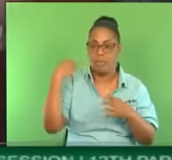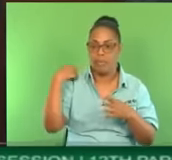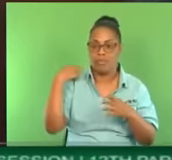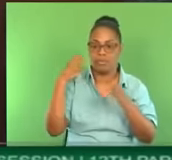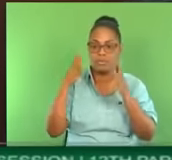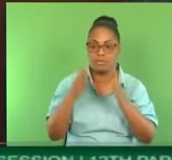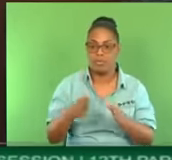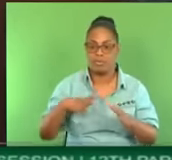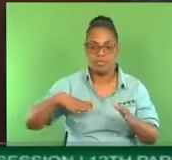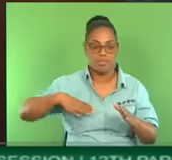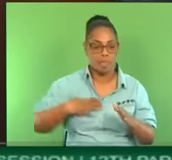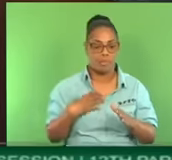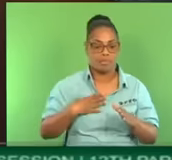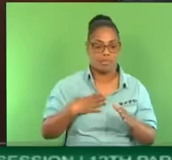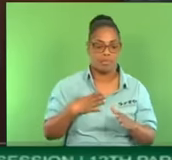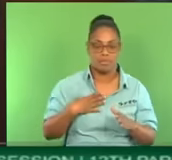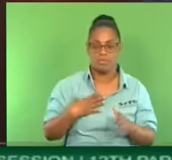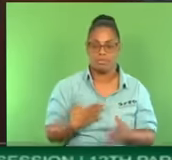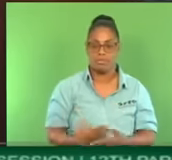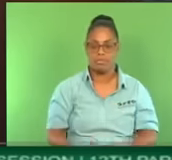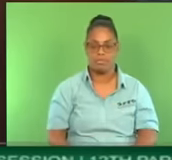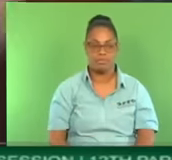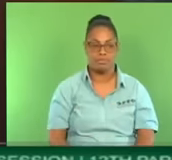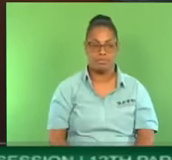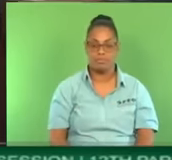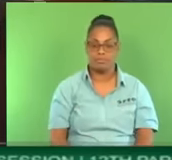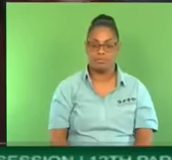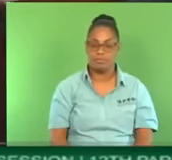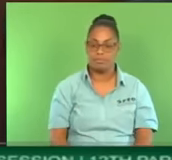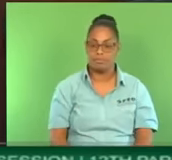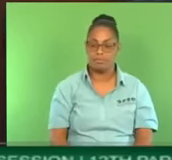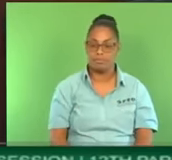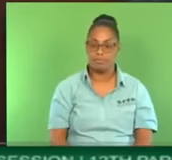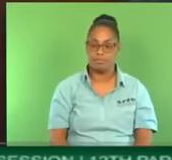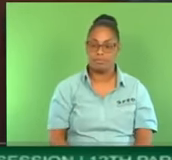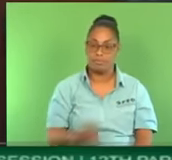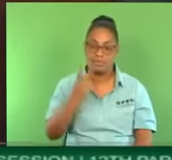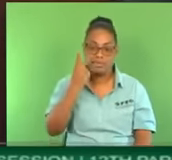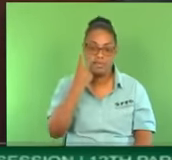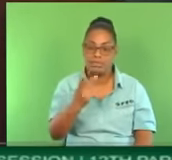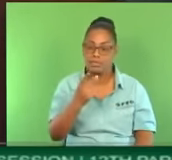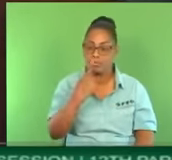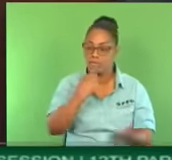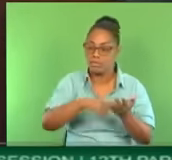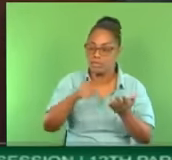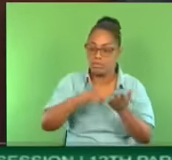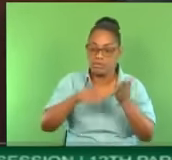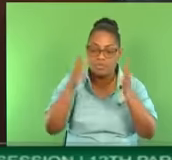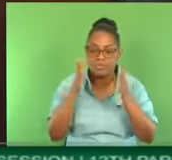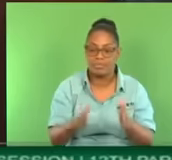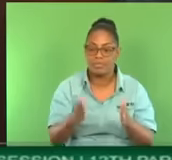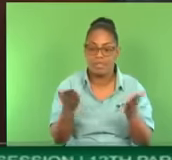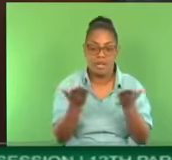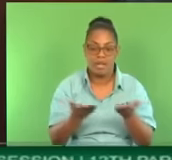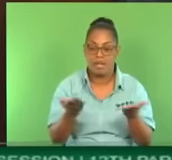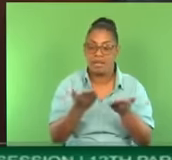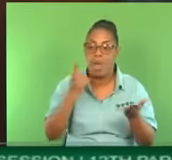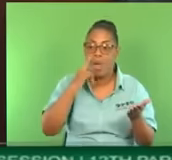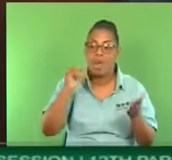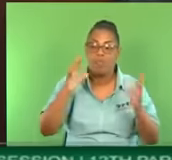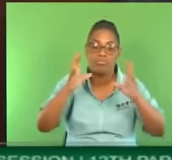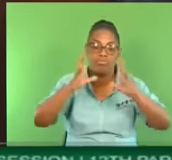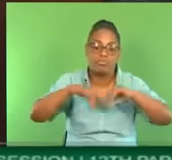Madam Speaker, this speaks to the collapse of the intelligence agencies. They have collapsed. You know,